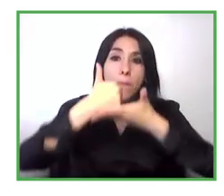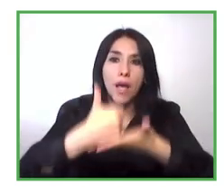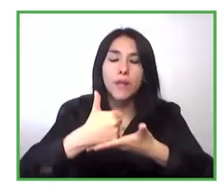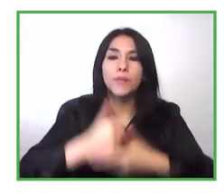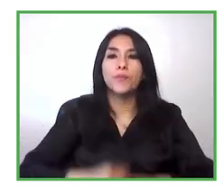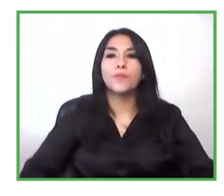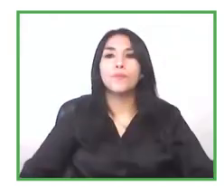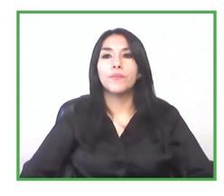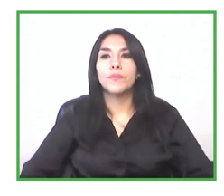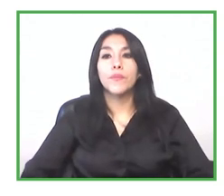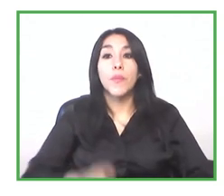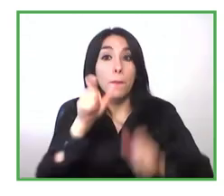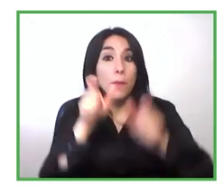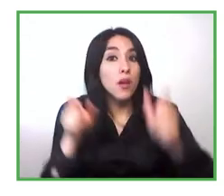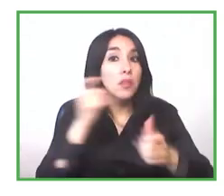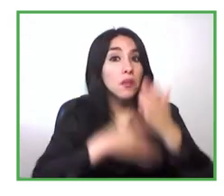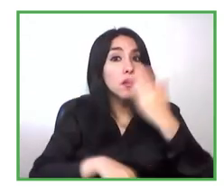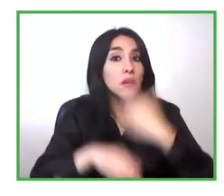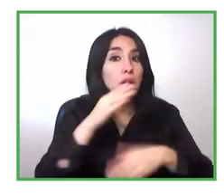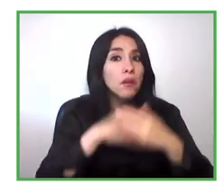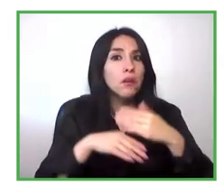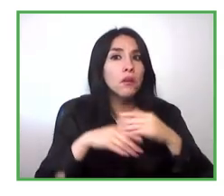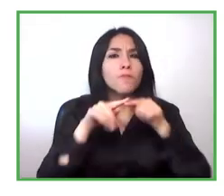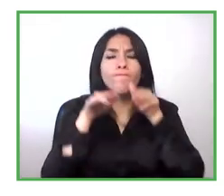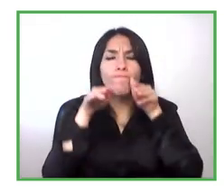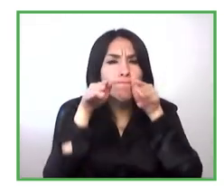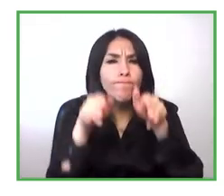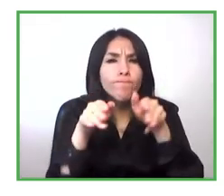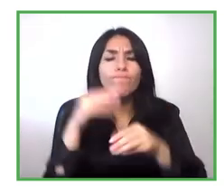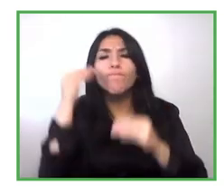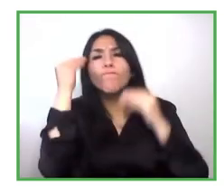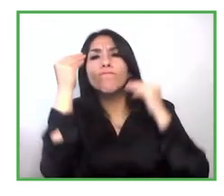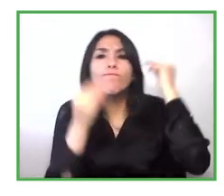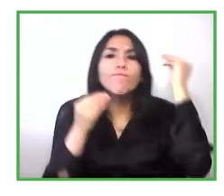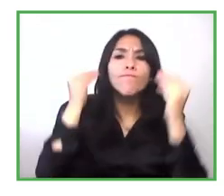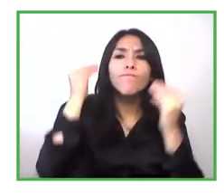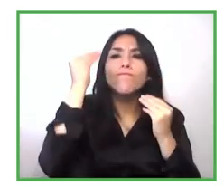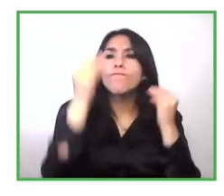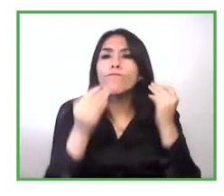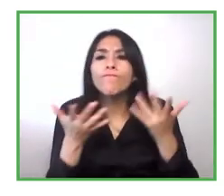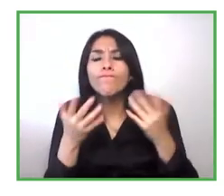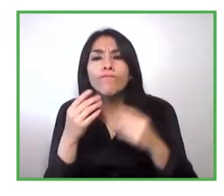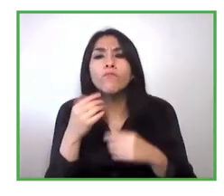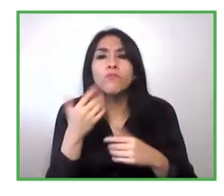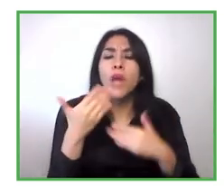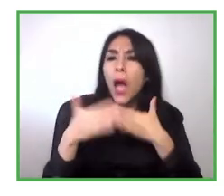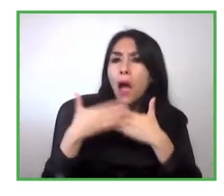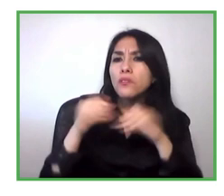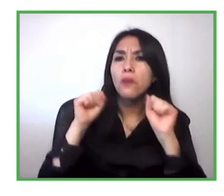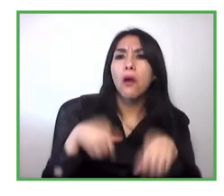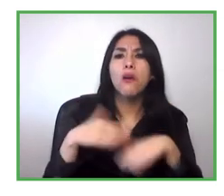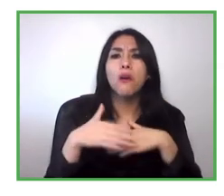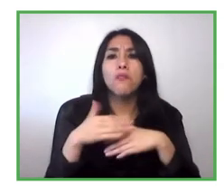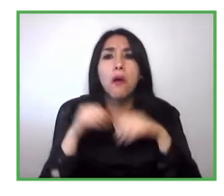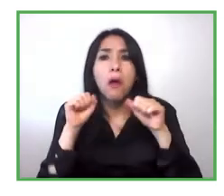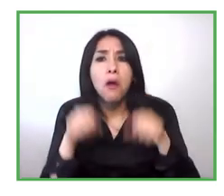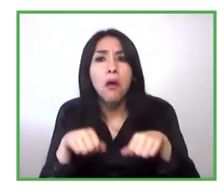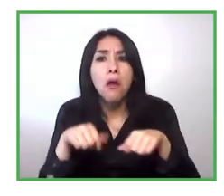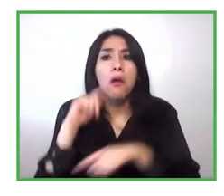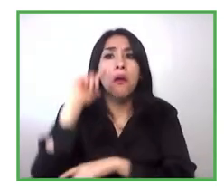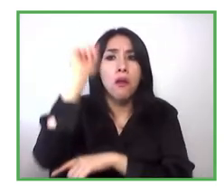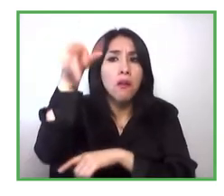which allow disabled people or anyone who wants to create an enterprise to have access to different